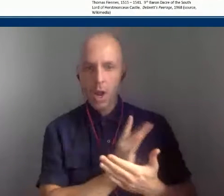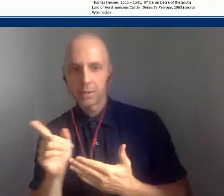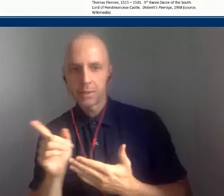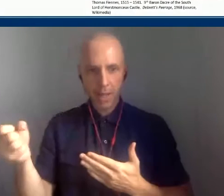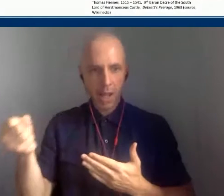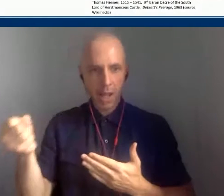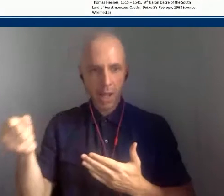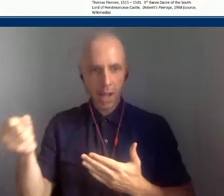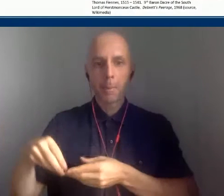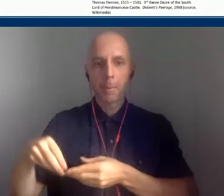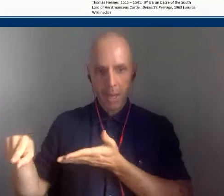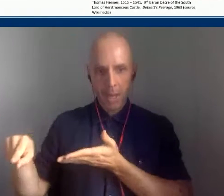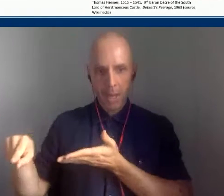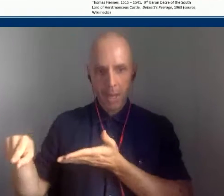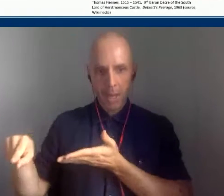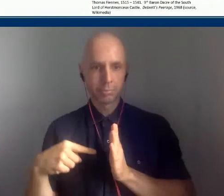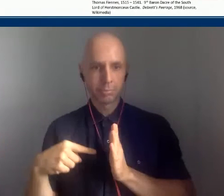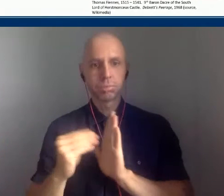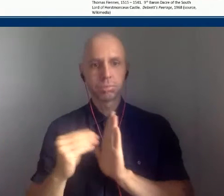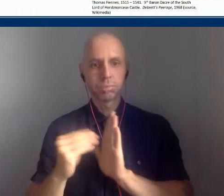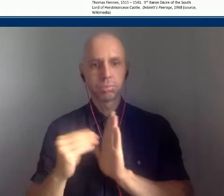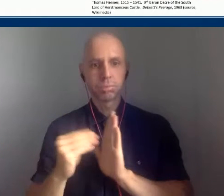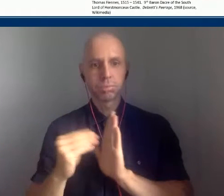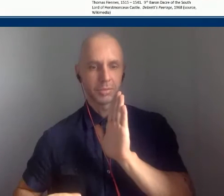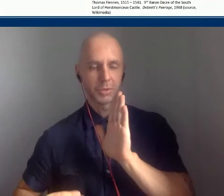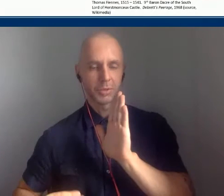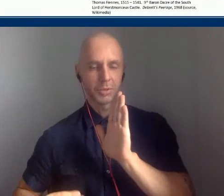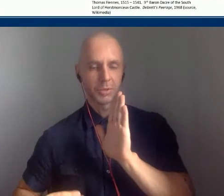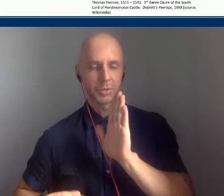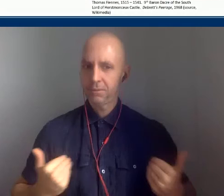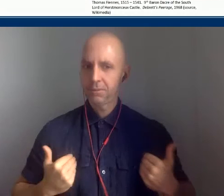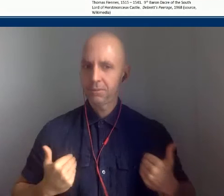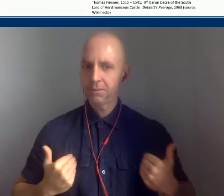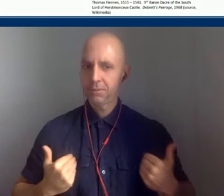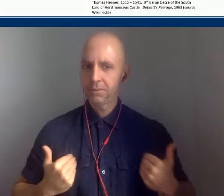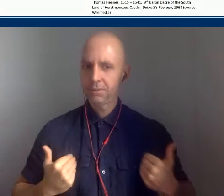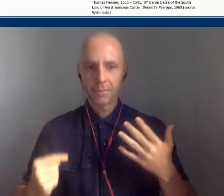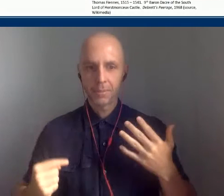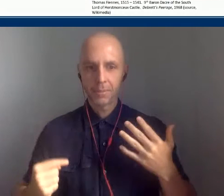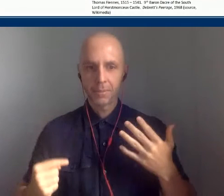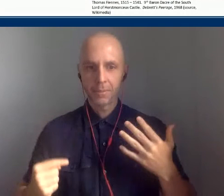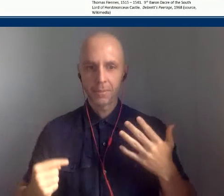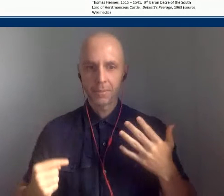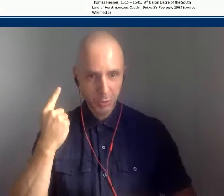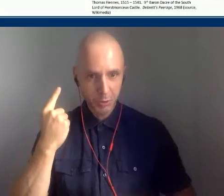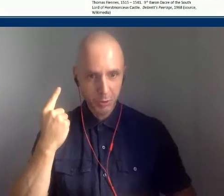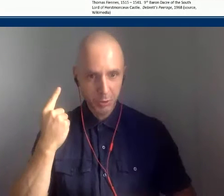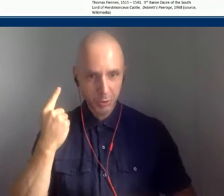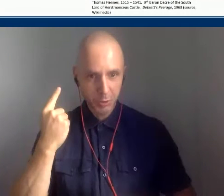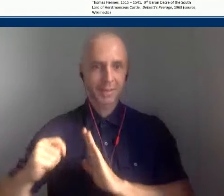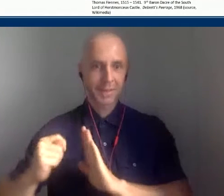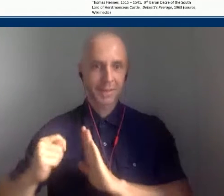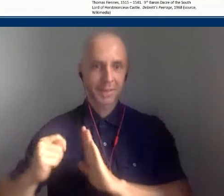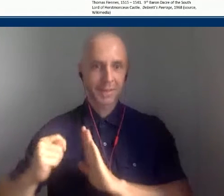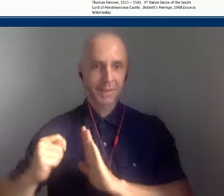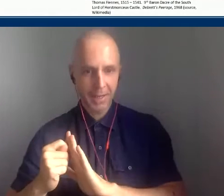We today in our very sophisticated presence have something similar except the best I can manage is some